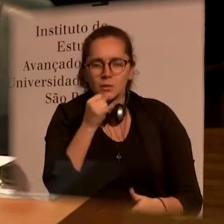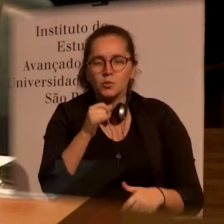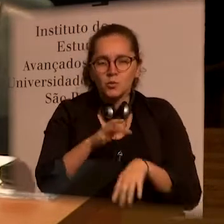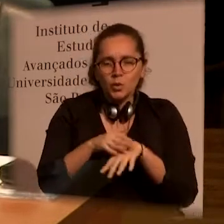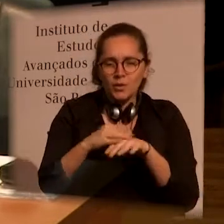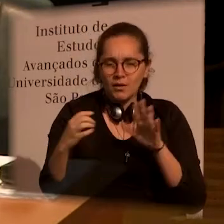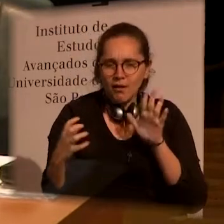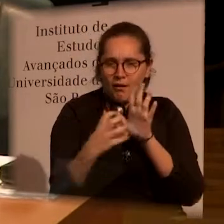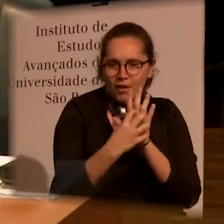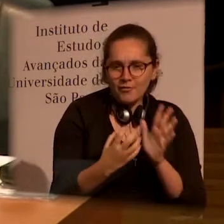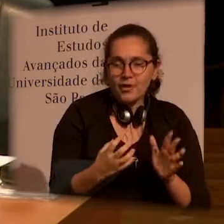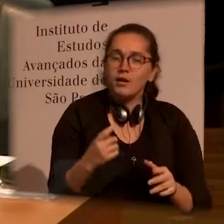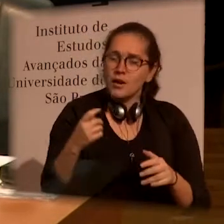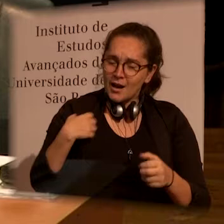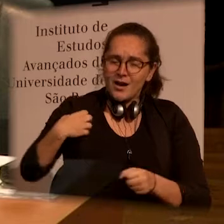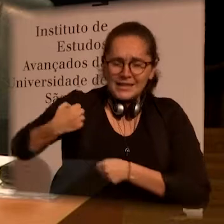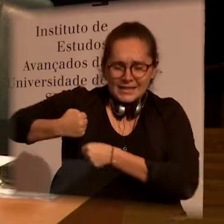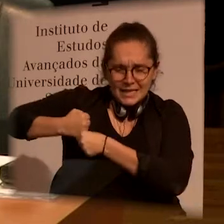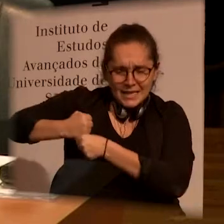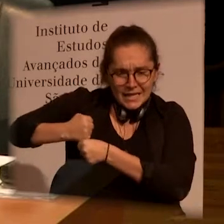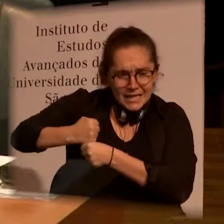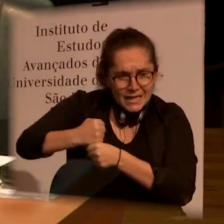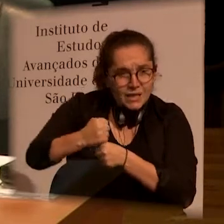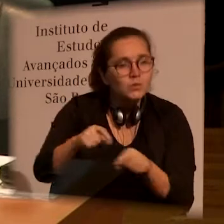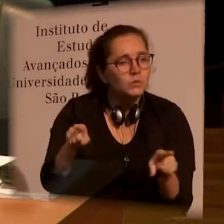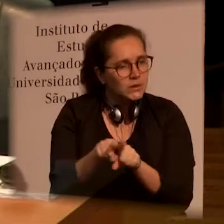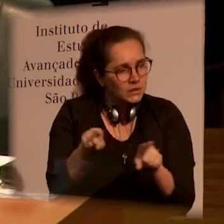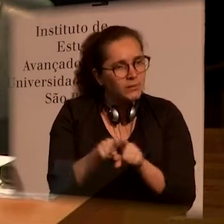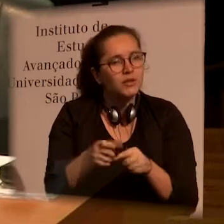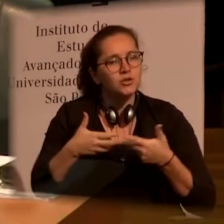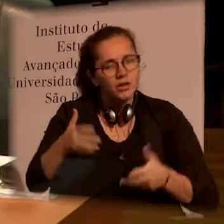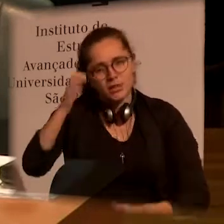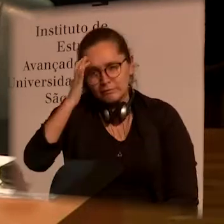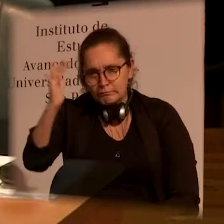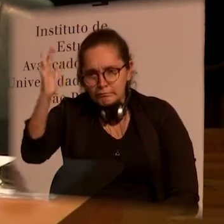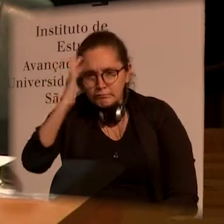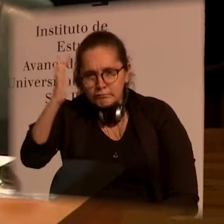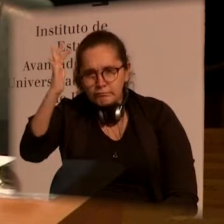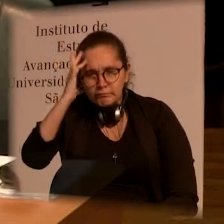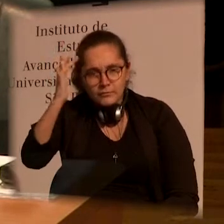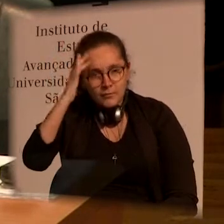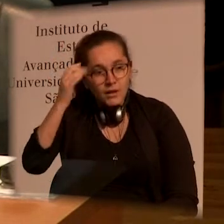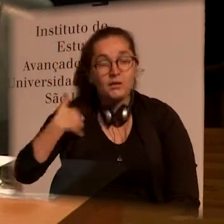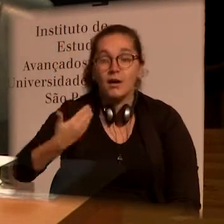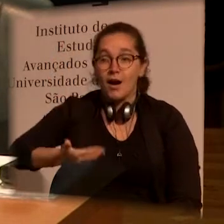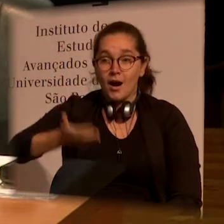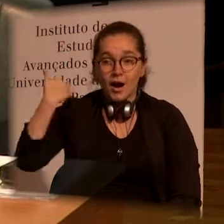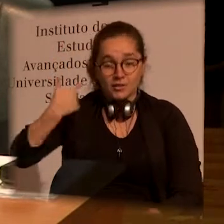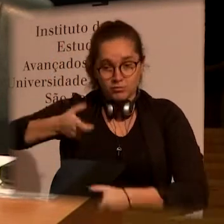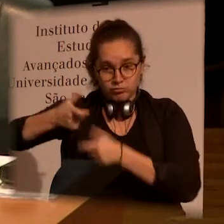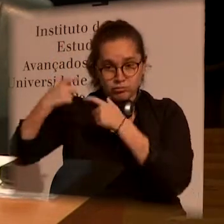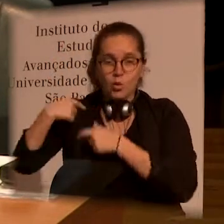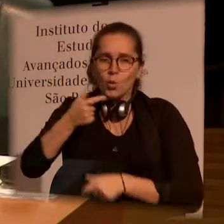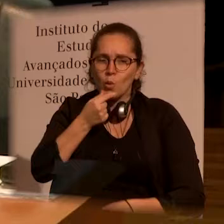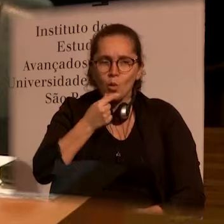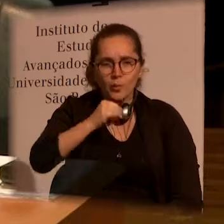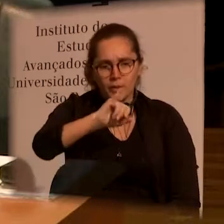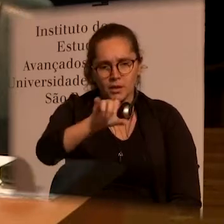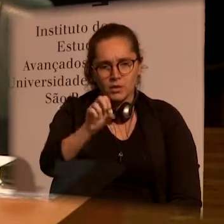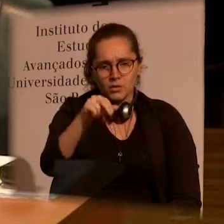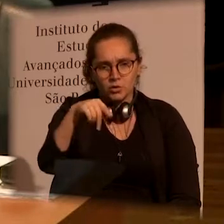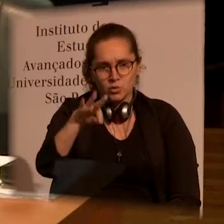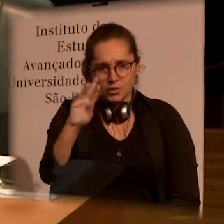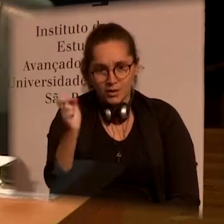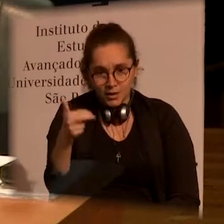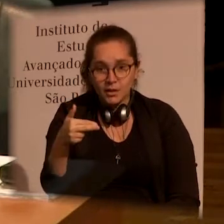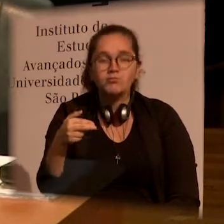HIV, AIDS infection, we adopted the same reference, which had been designed